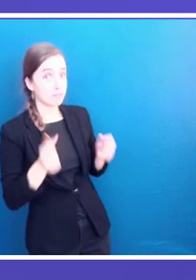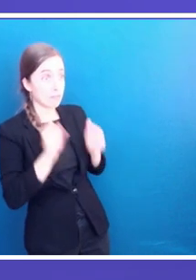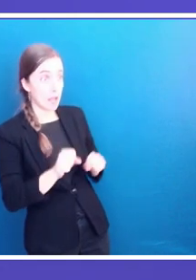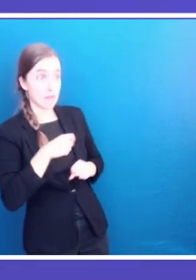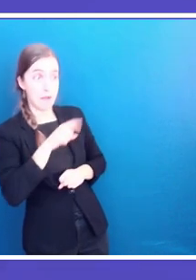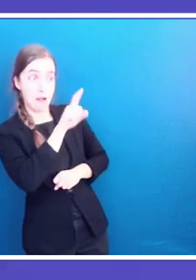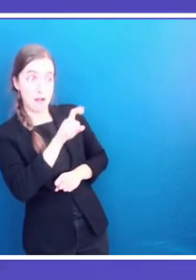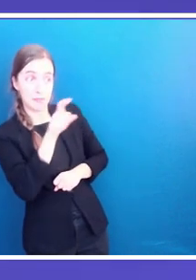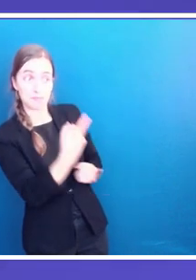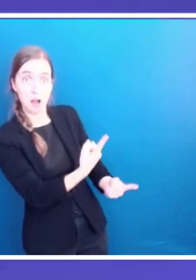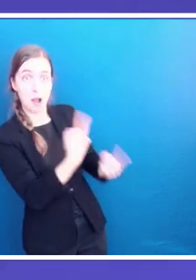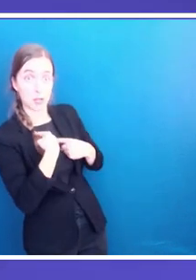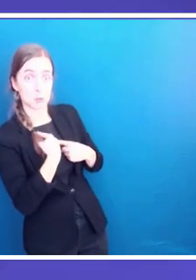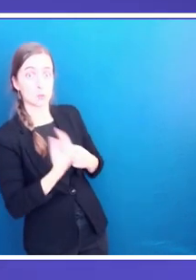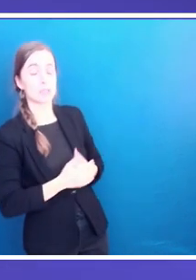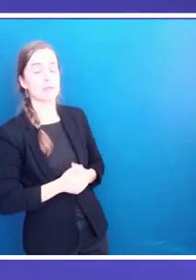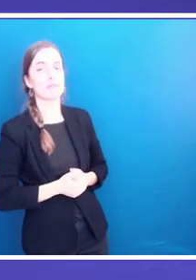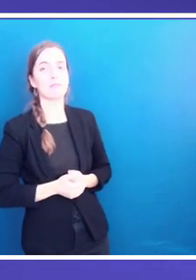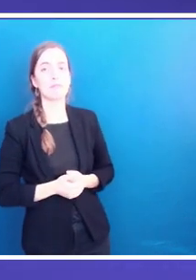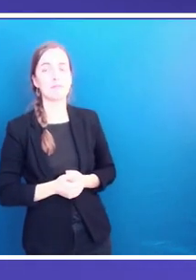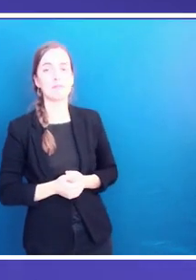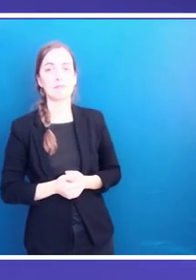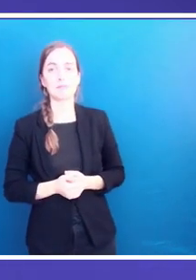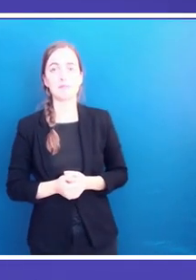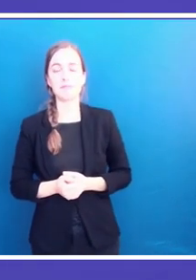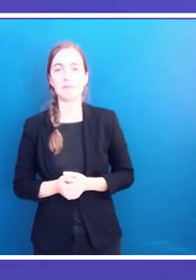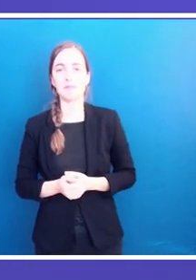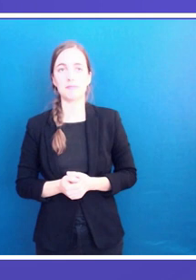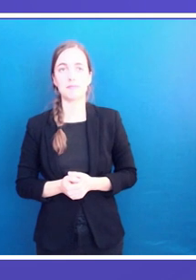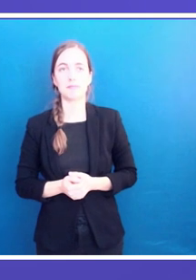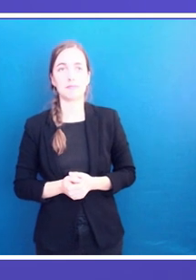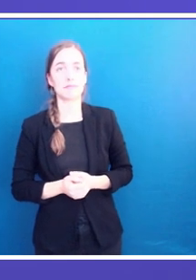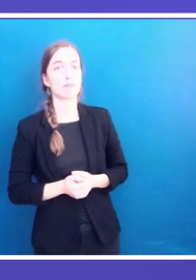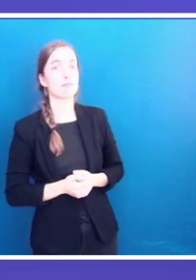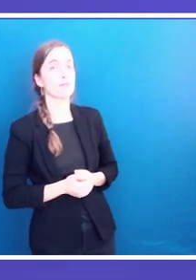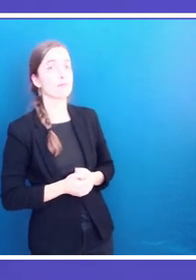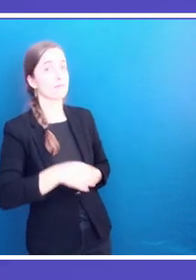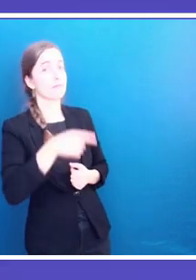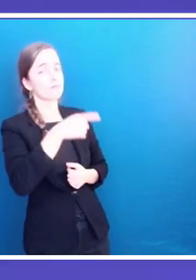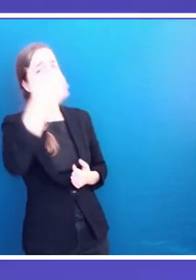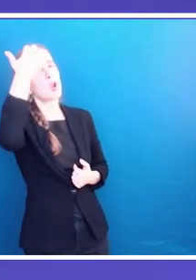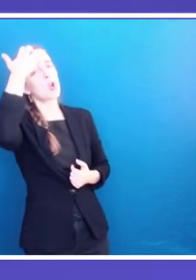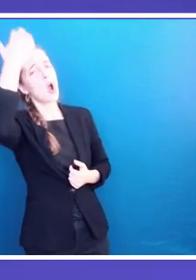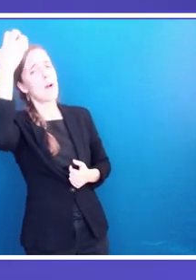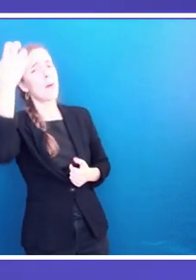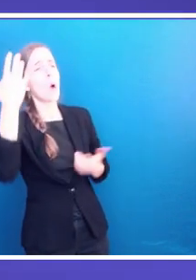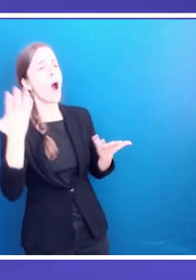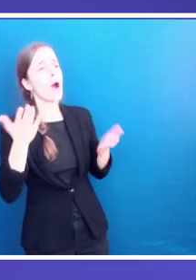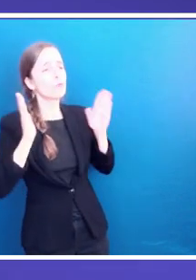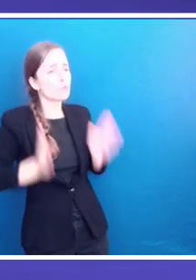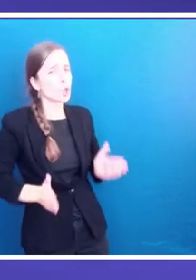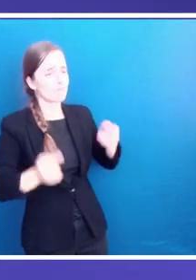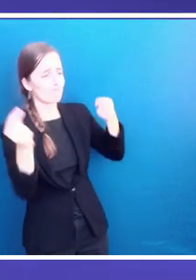government must take in order to ensure women's participation and women's leadership